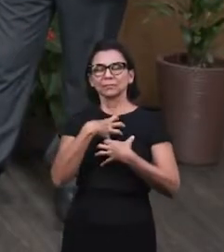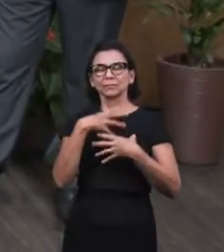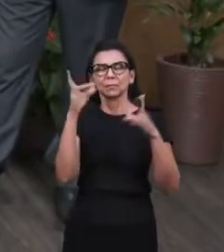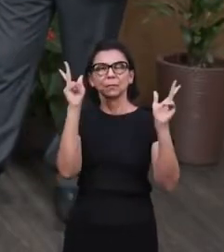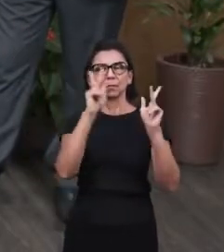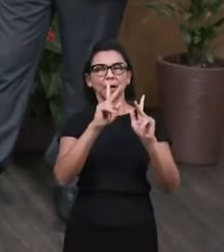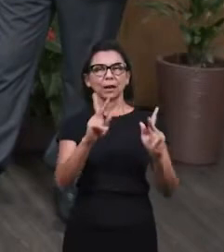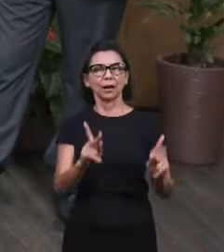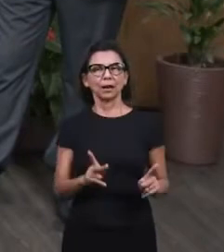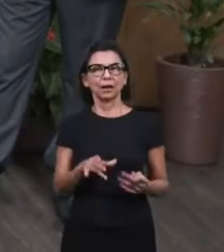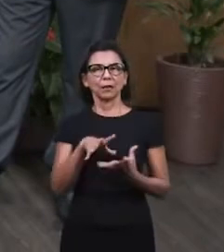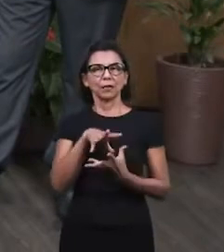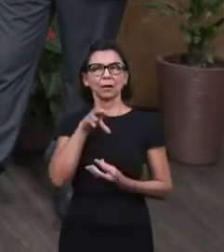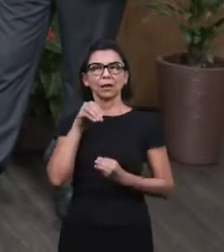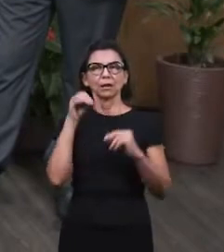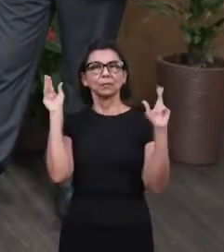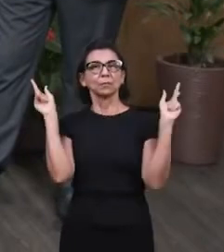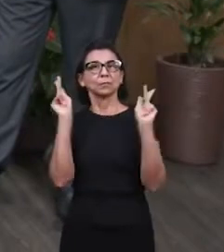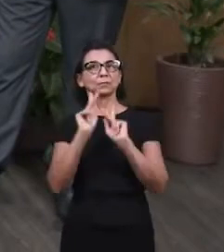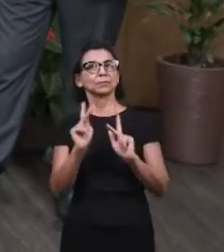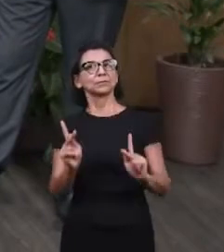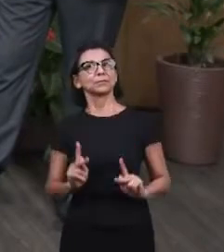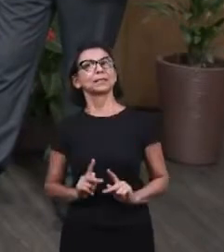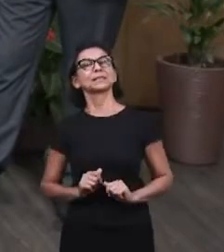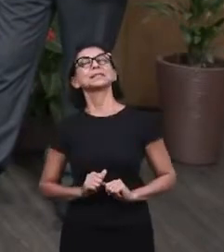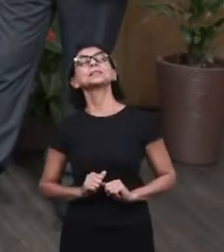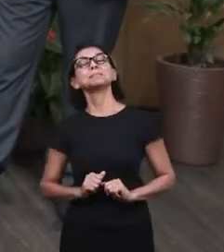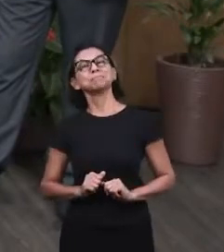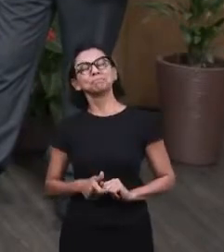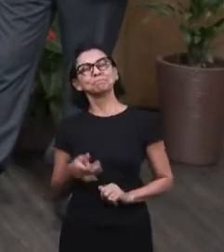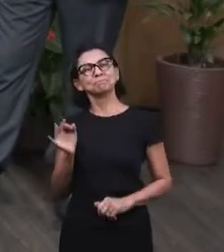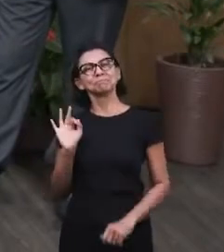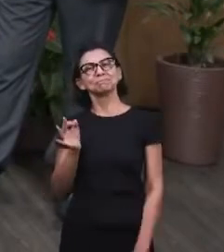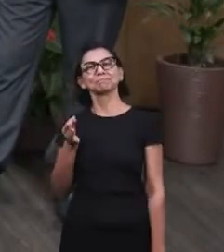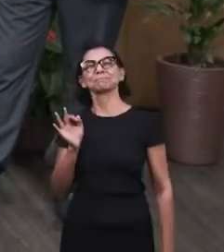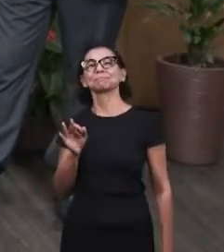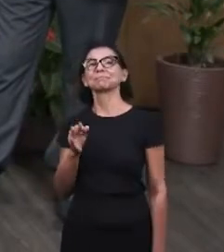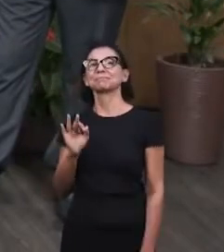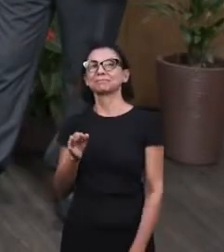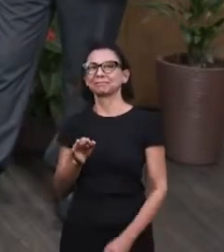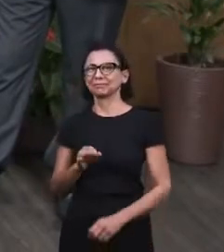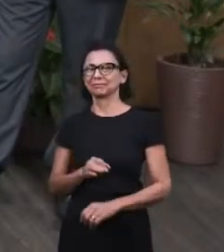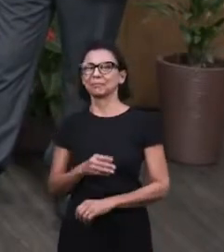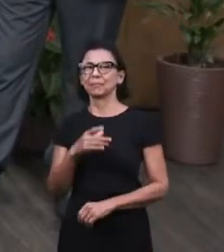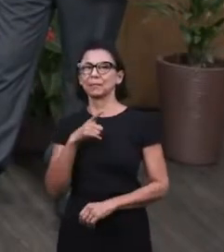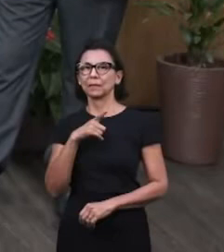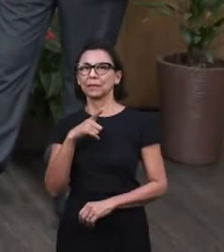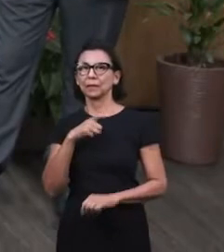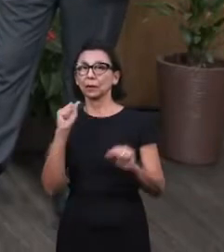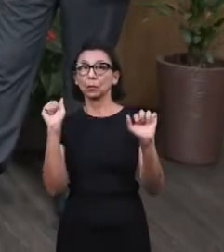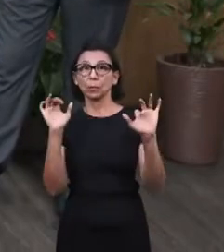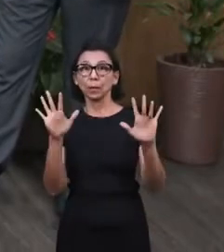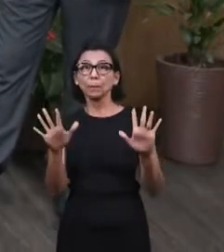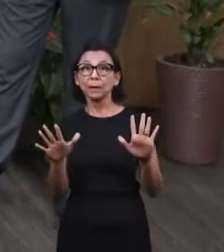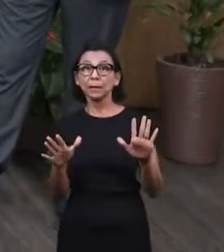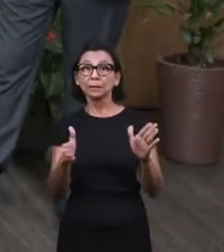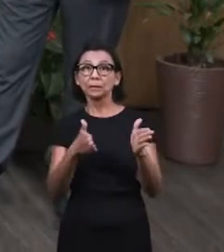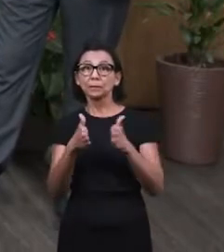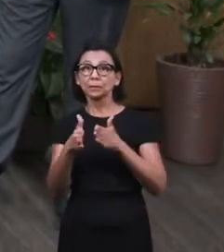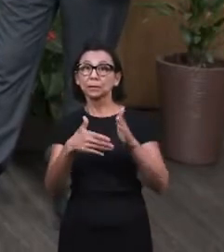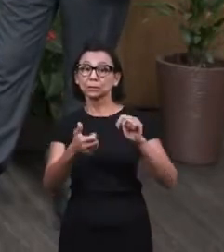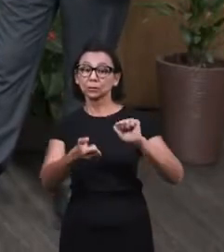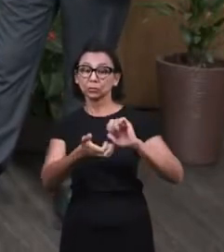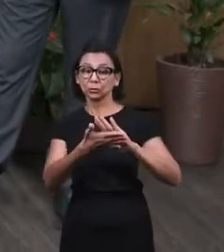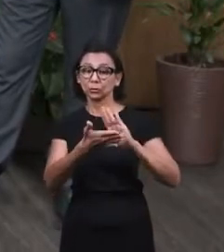your soul will be visited, and certainly there is a blessing through the